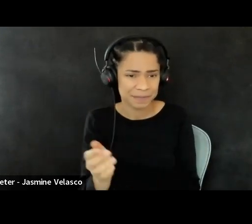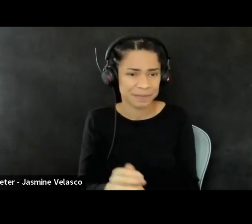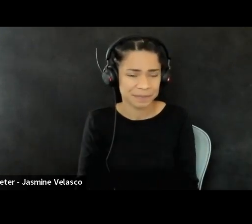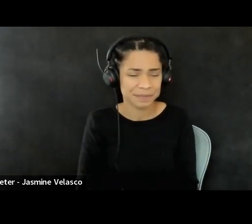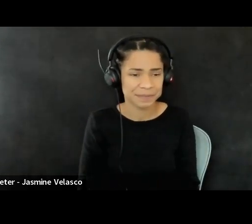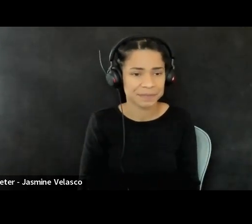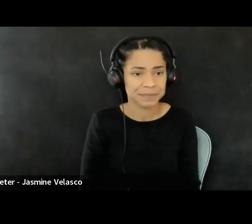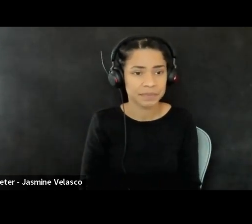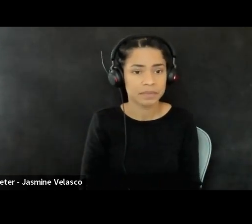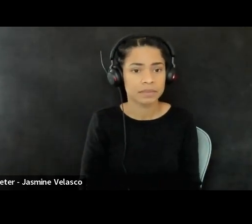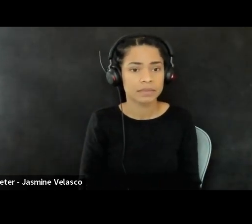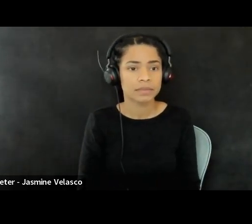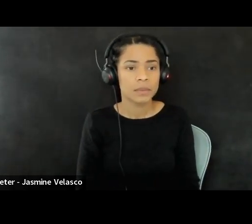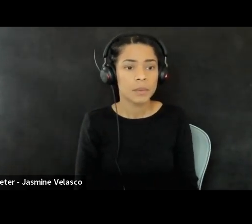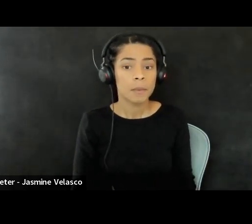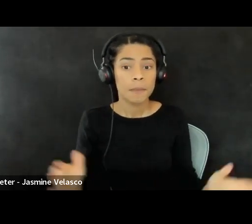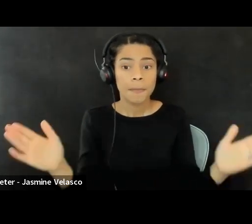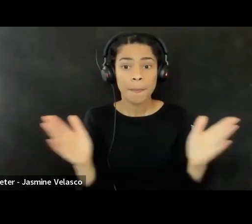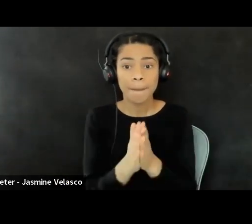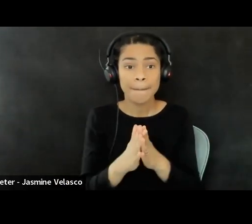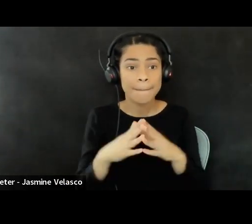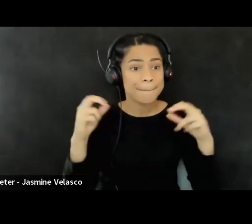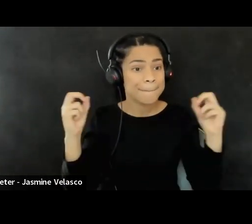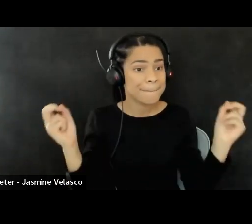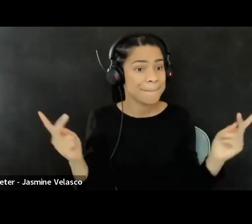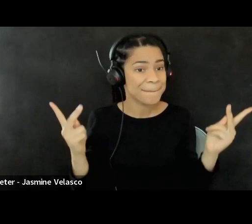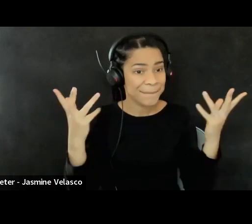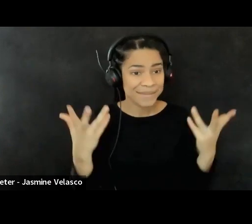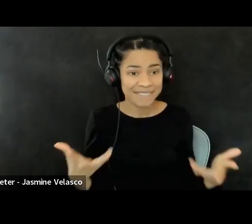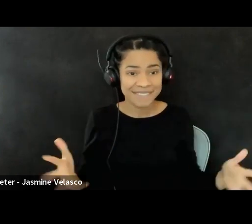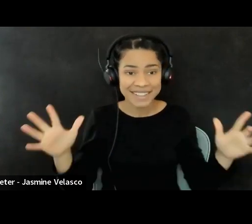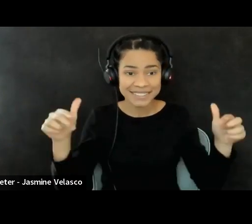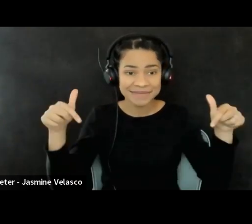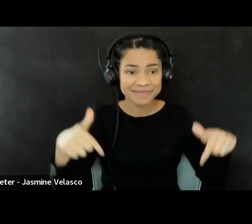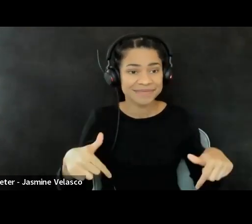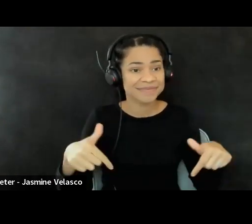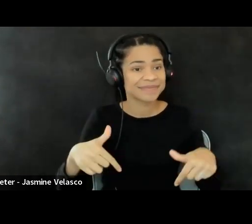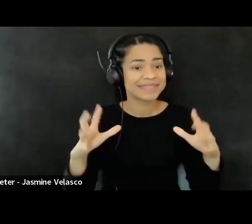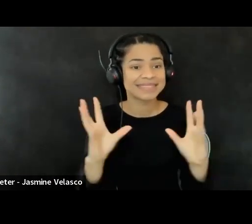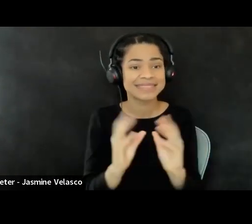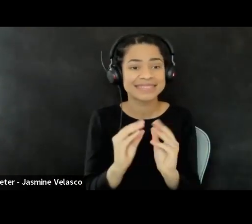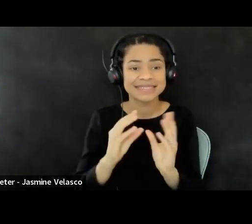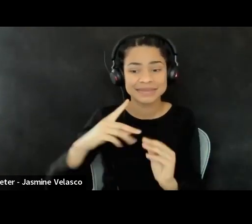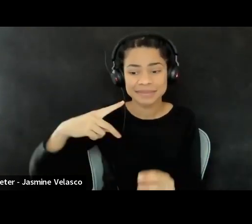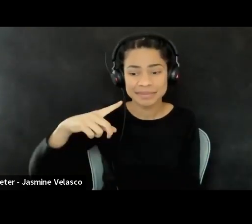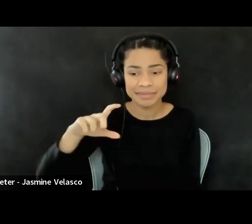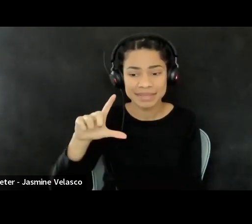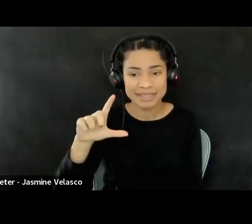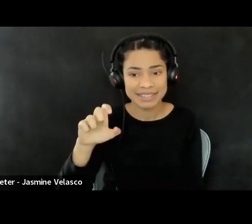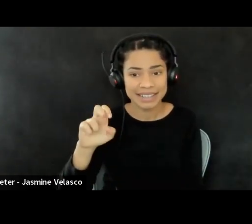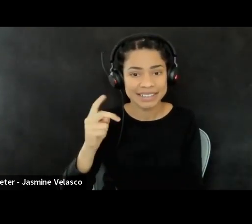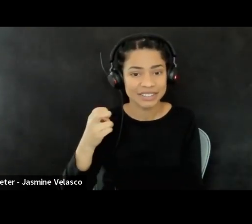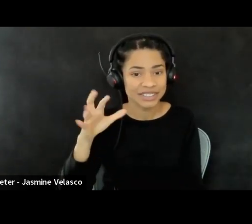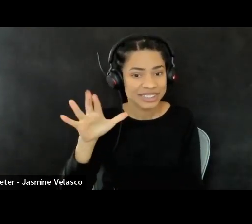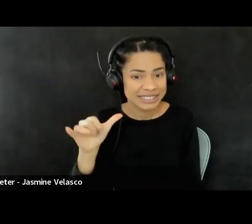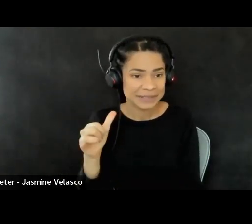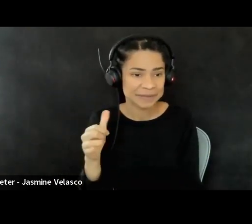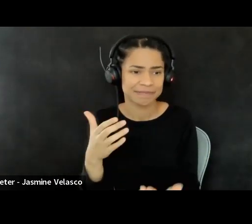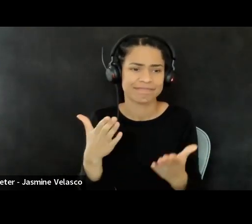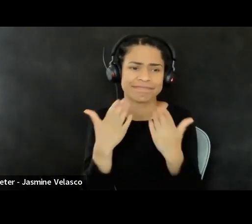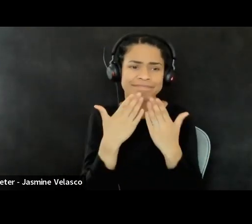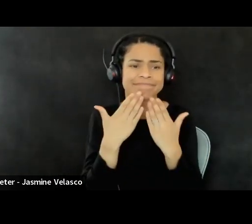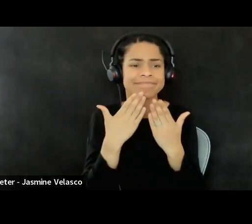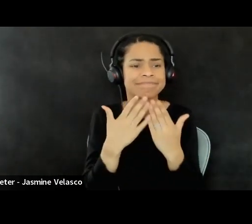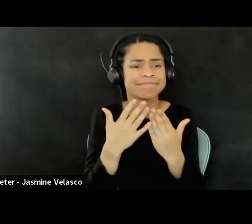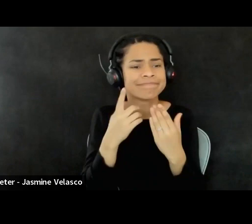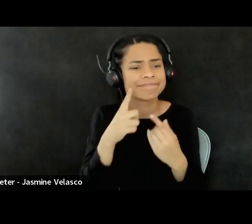as well. That is it for this plenary session. Um, so grateful to be with you here and to